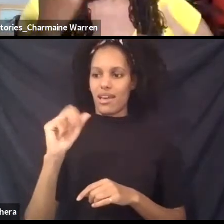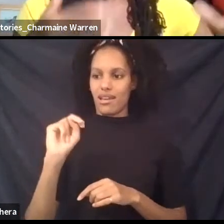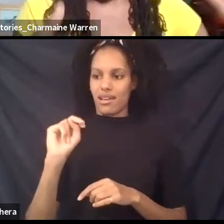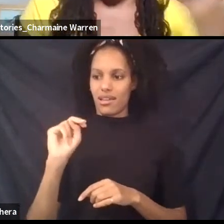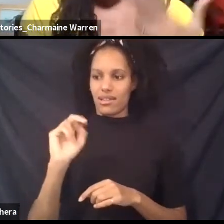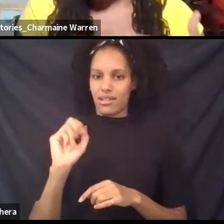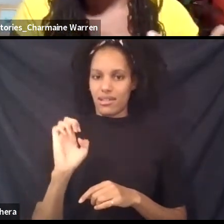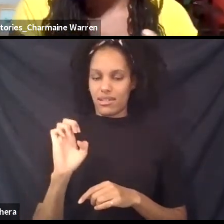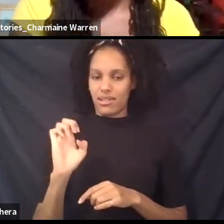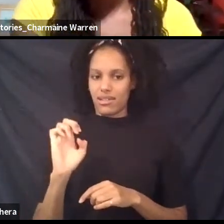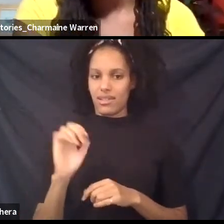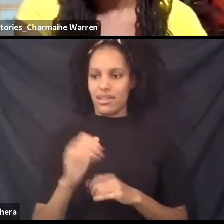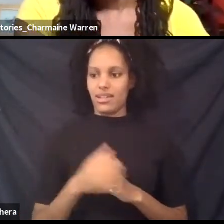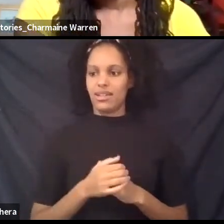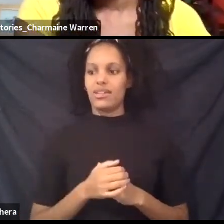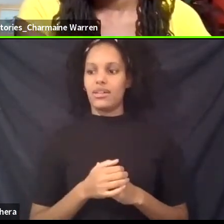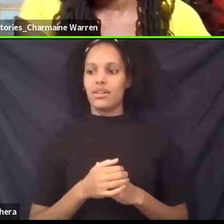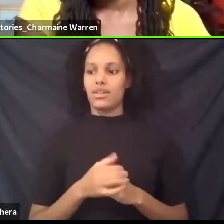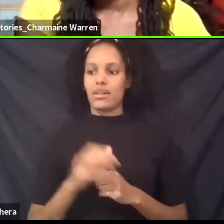Queen of all queens.